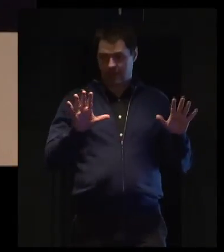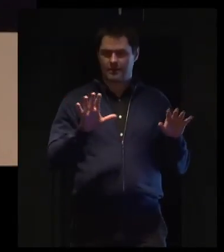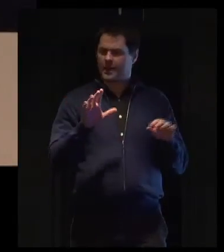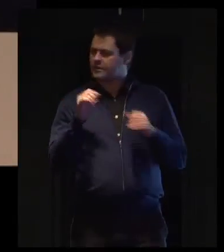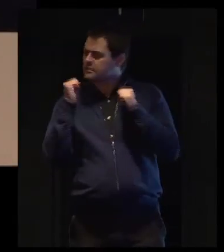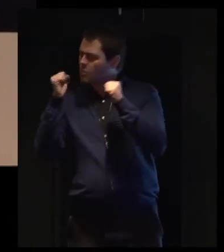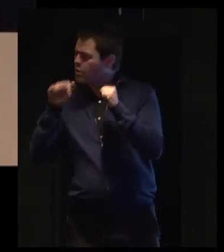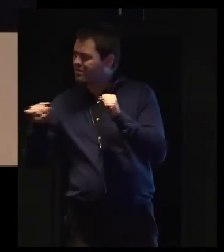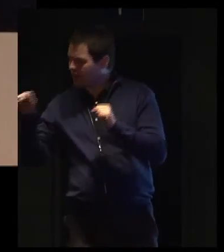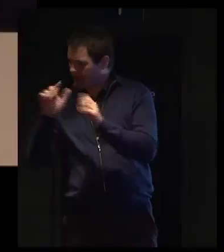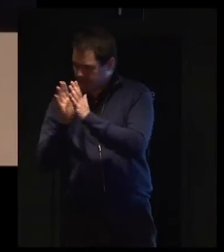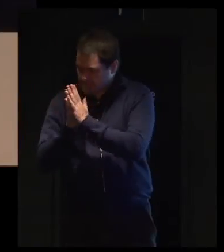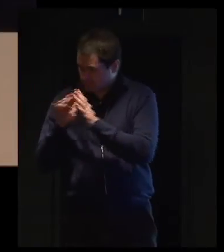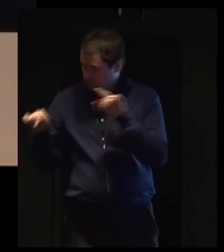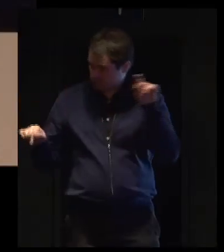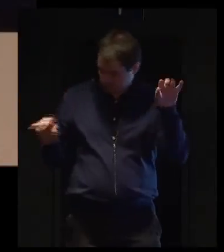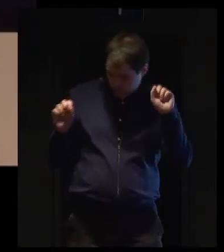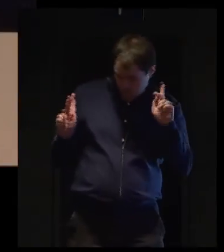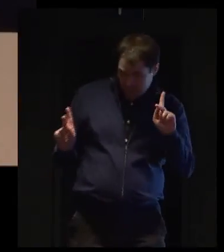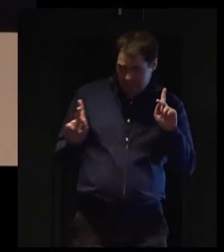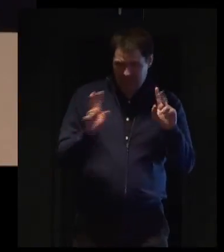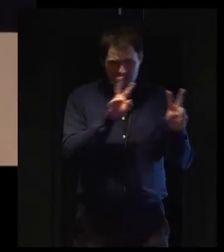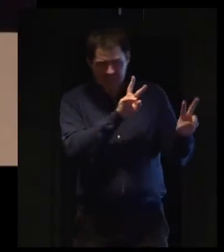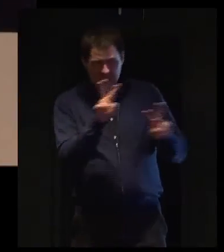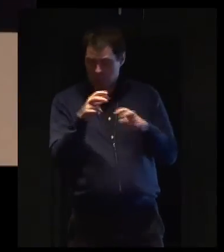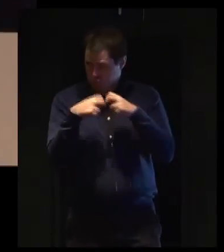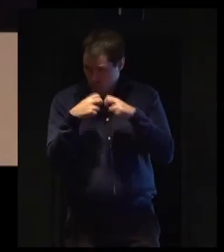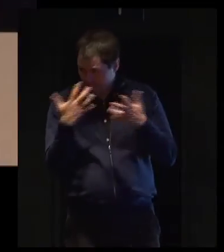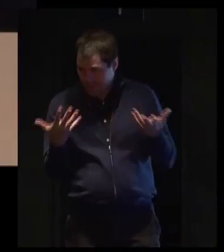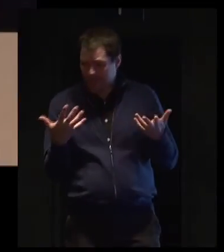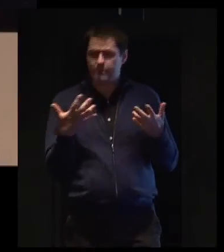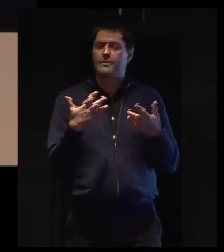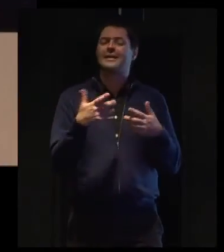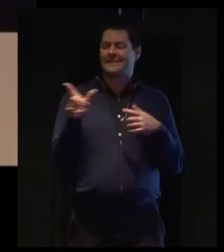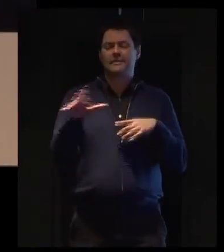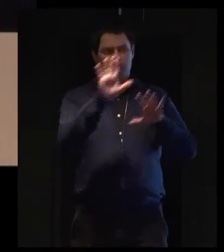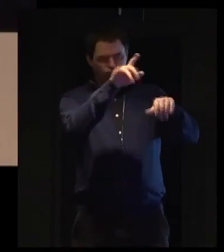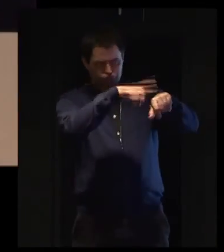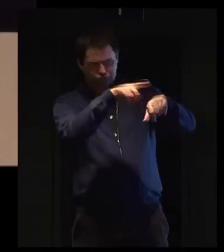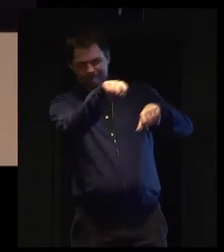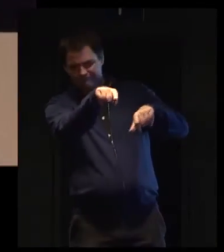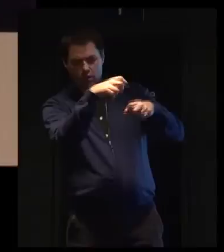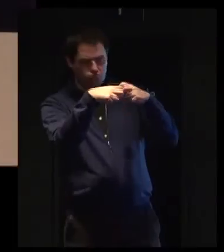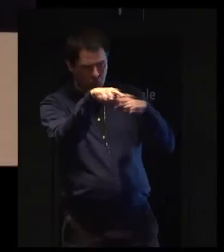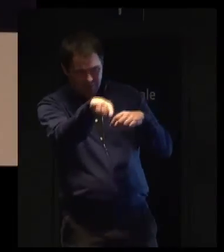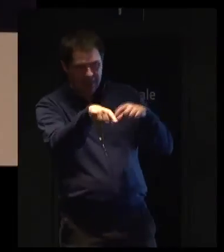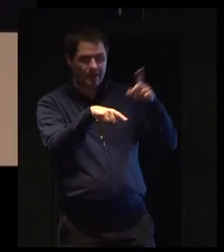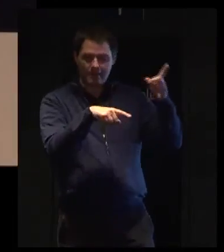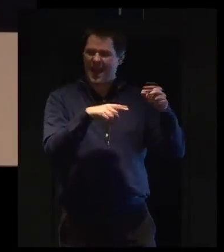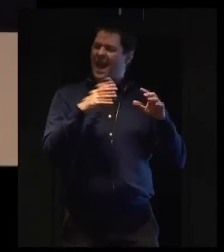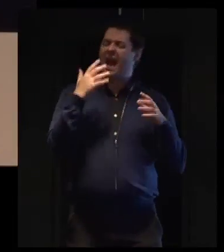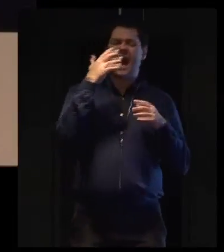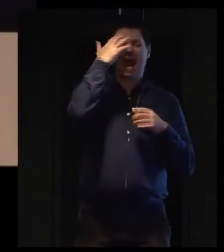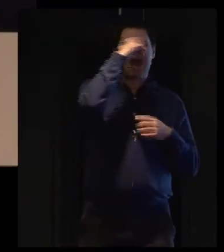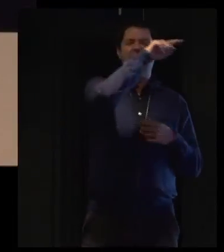supporter group involved in that, reviewing that website. Find out if there are any problems. There are various codes of practice